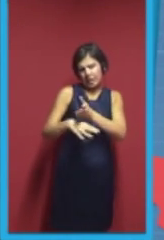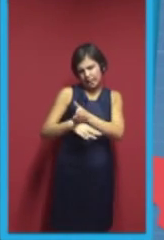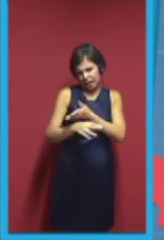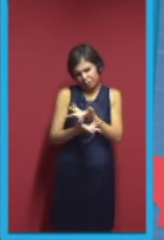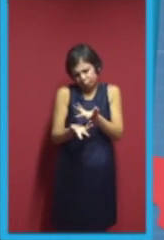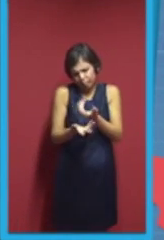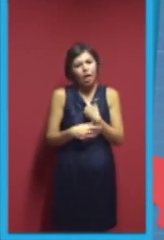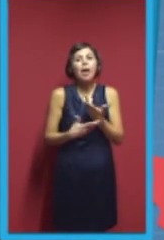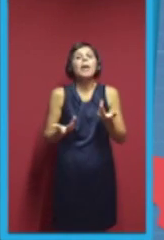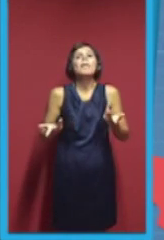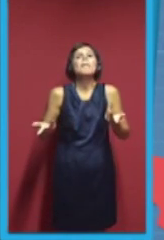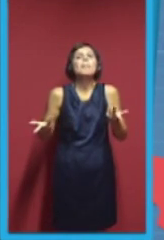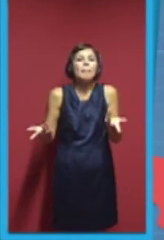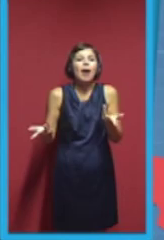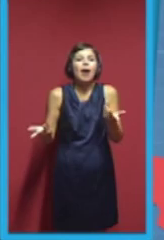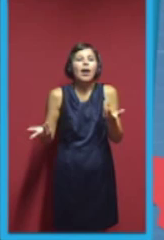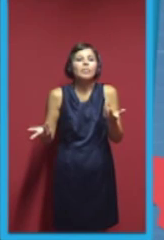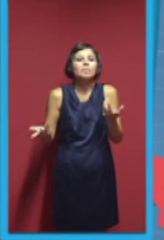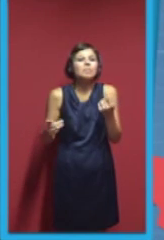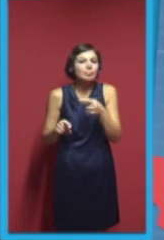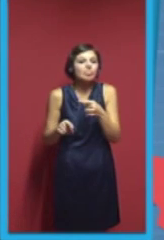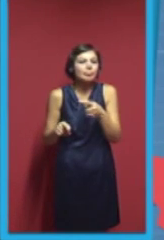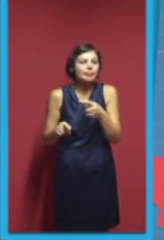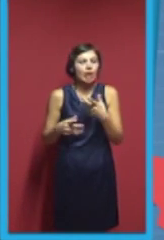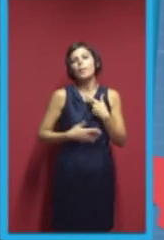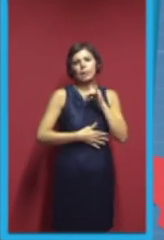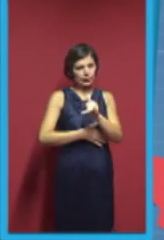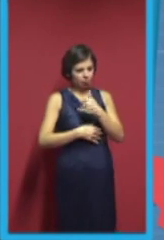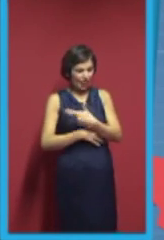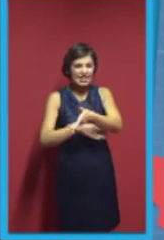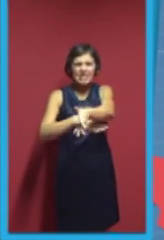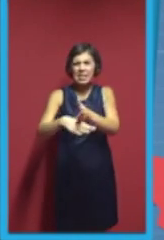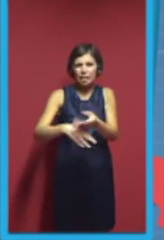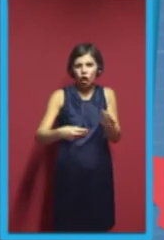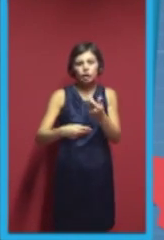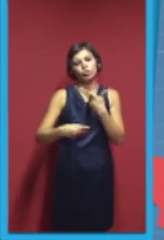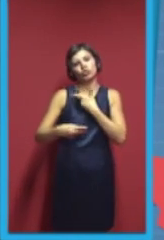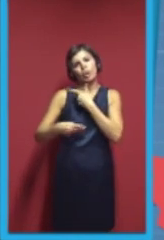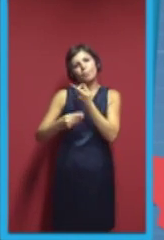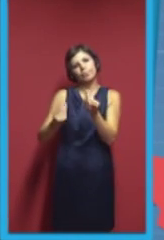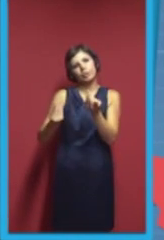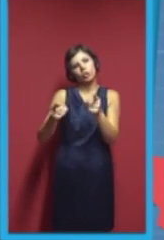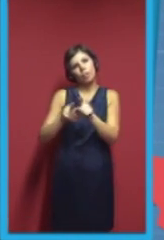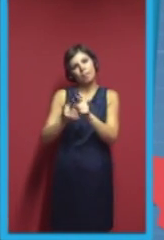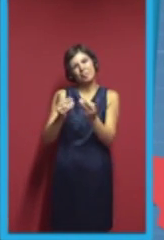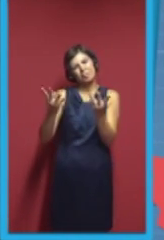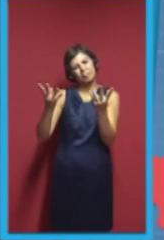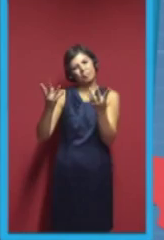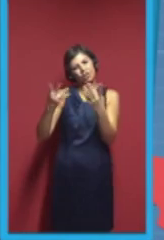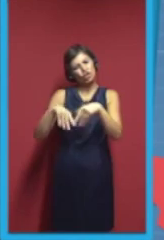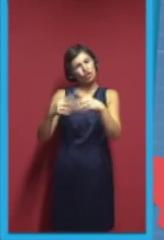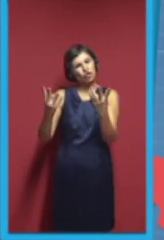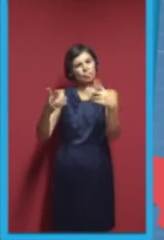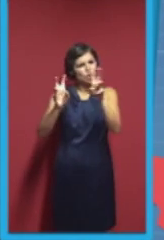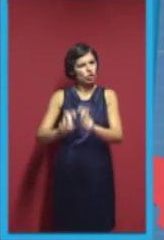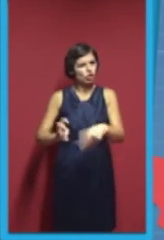is the software part for Repra printing. And I started to develop it because I had a need for cheap 3D printing. But I want to say